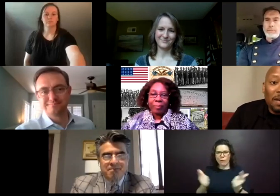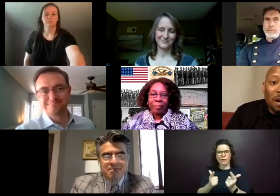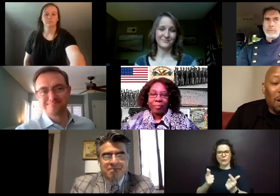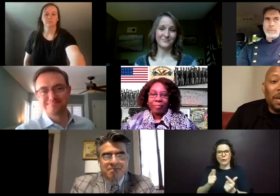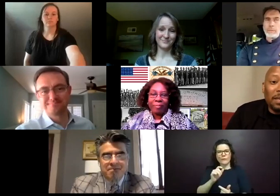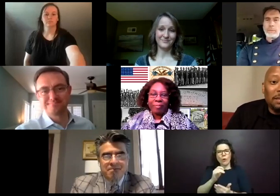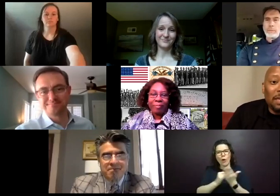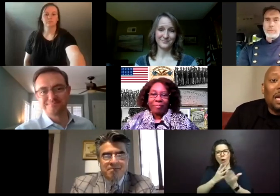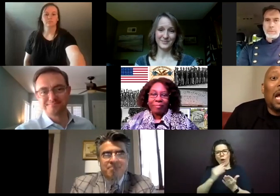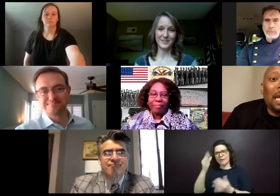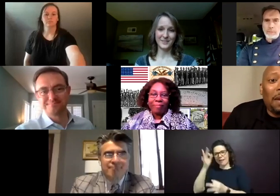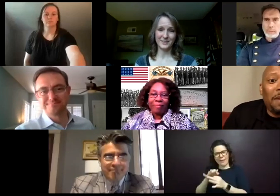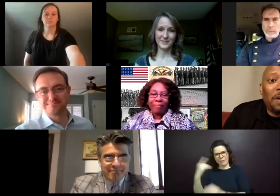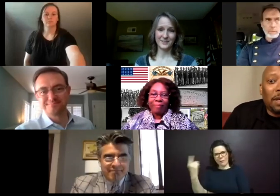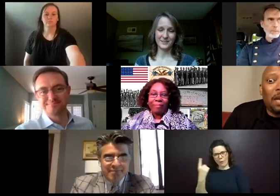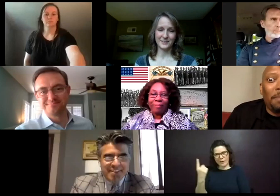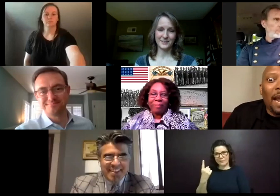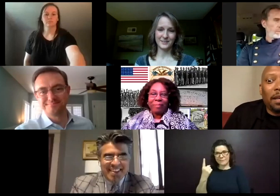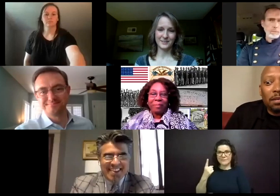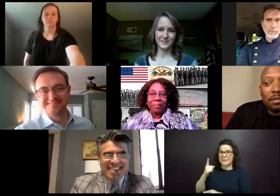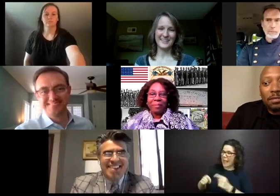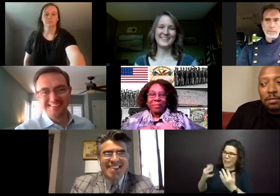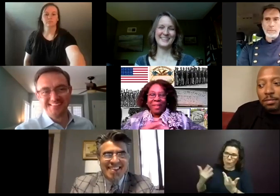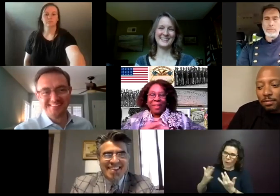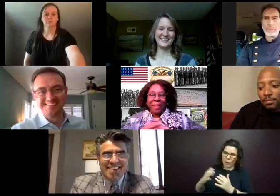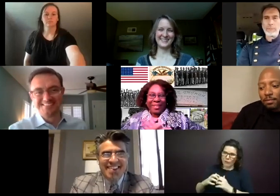always. I can't wait for it to come back.